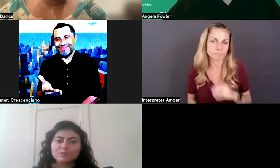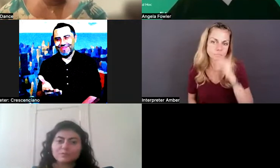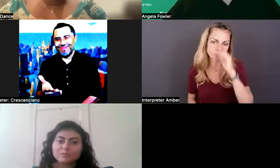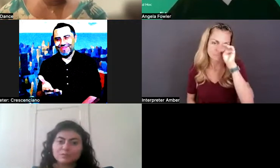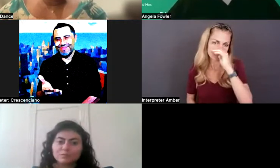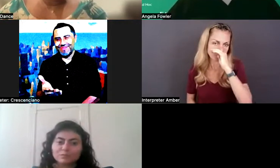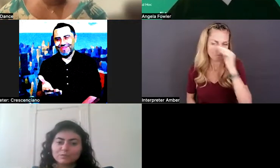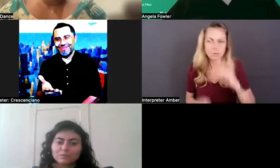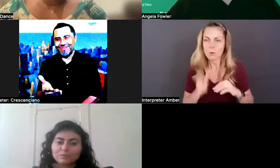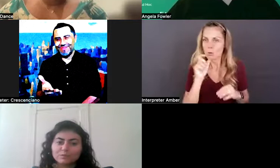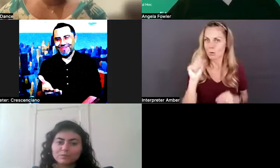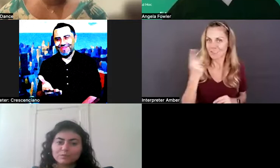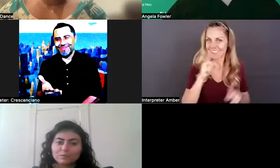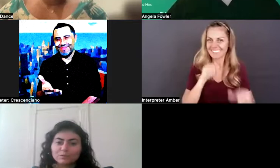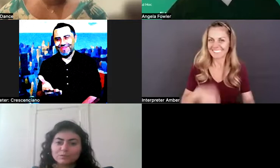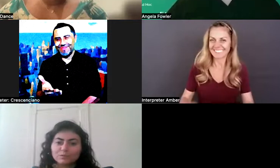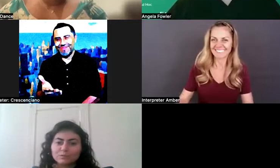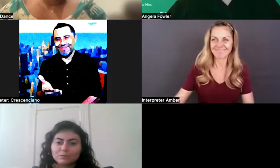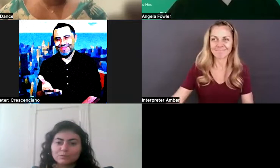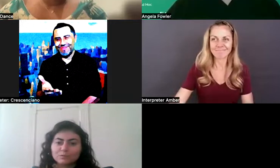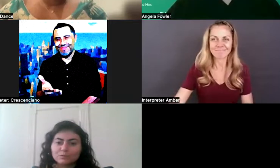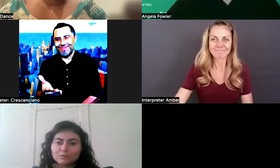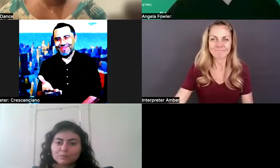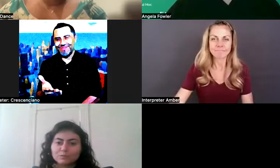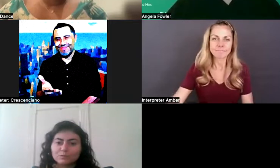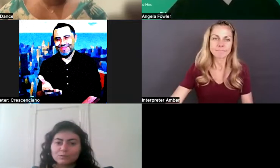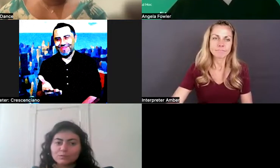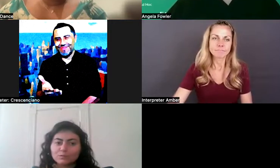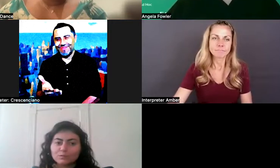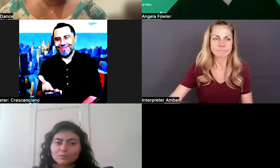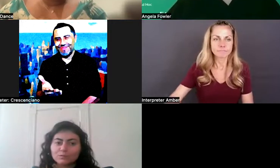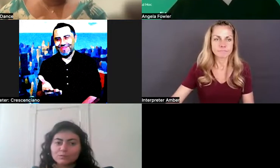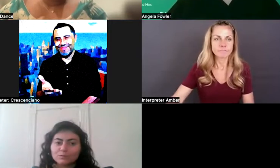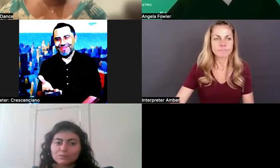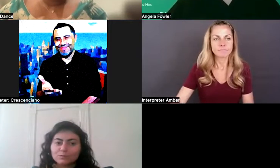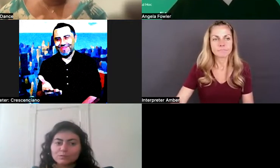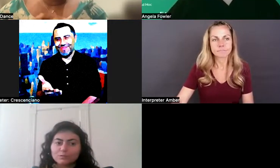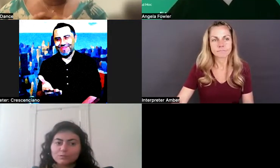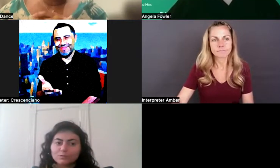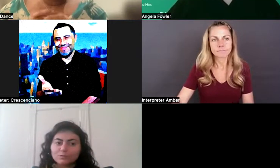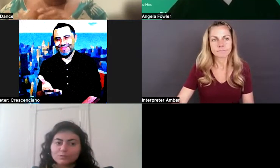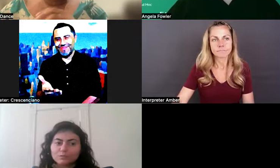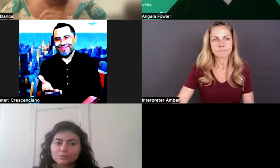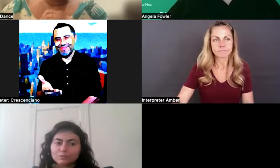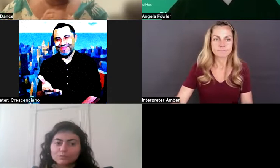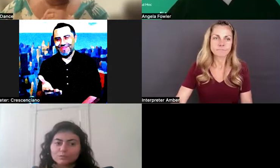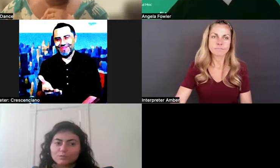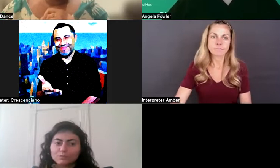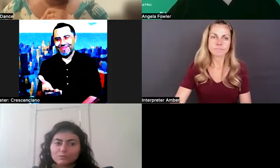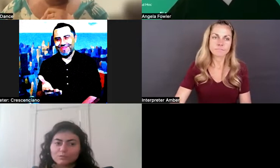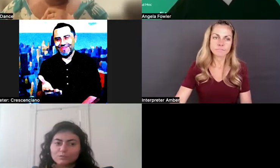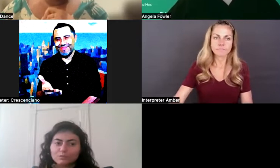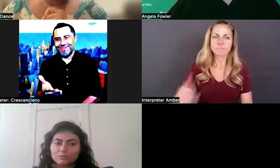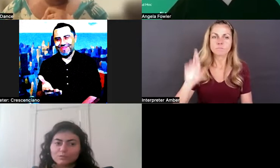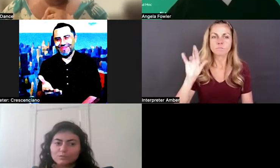Who wants to take it on first? Oh, I'll, I'll it. Um, and I, I probably have